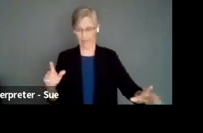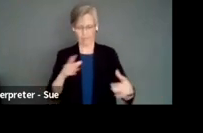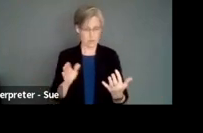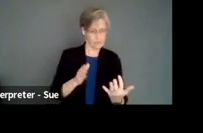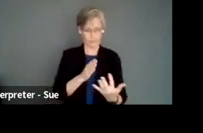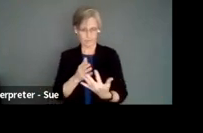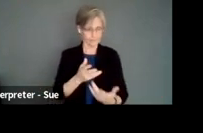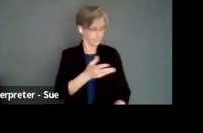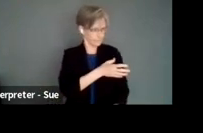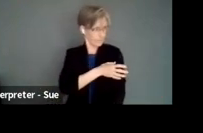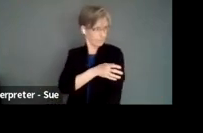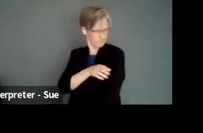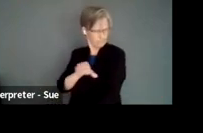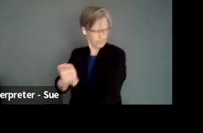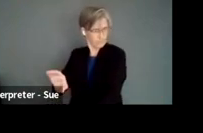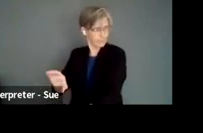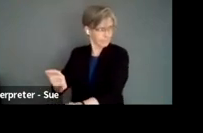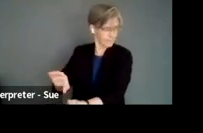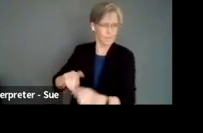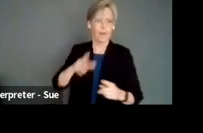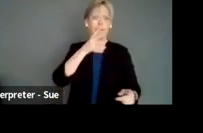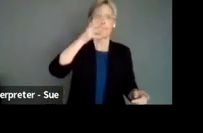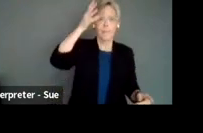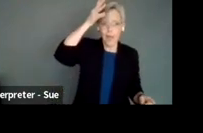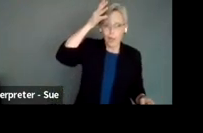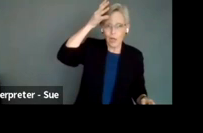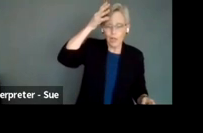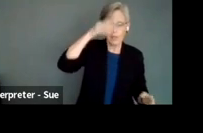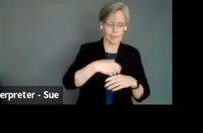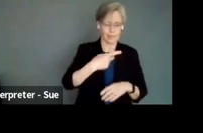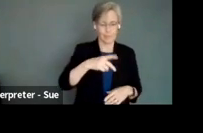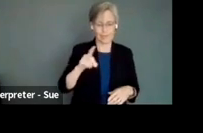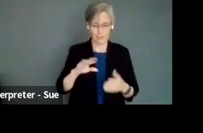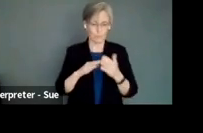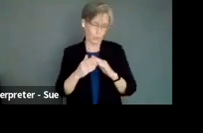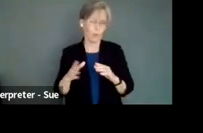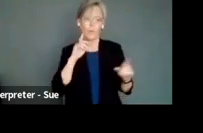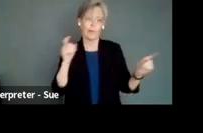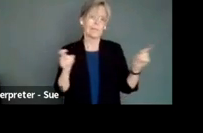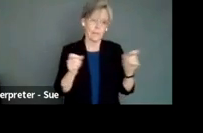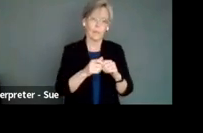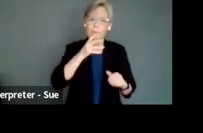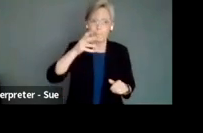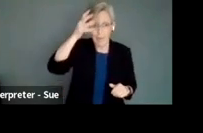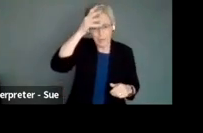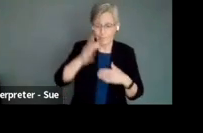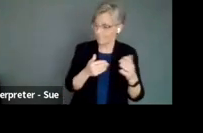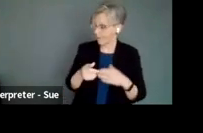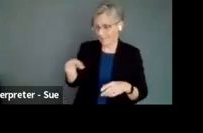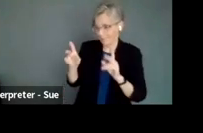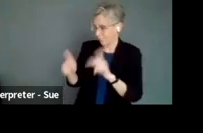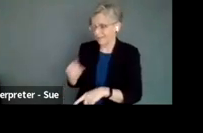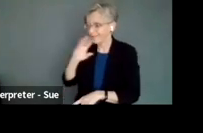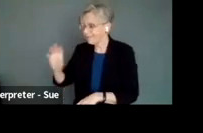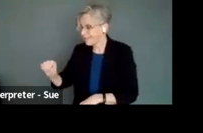and empower the individual. But parents become in the PDD community, you will be dealing with parents even if the person are 50, 60 years